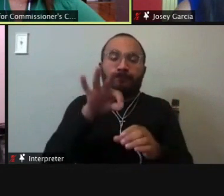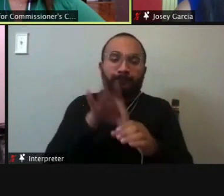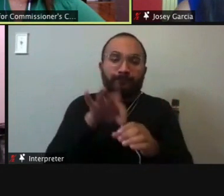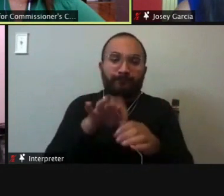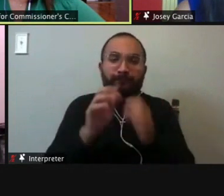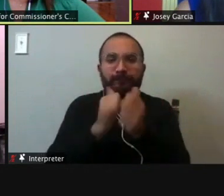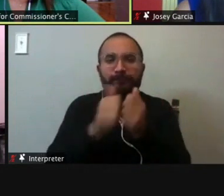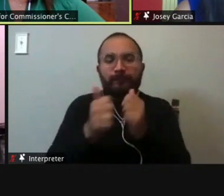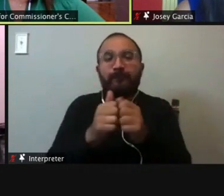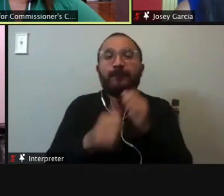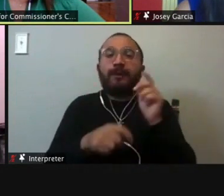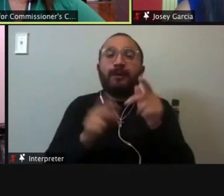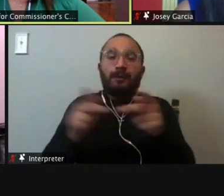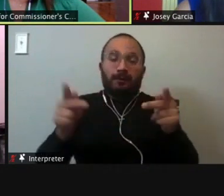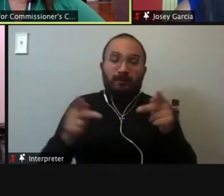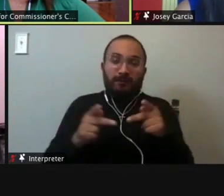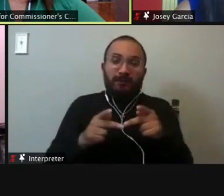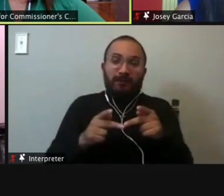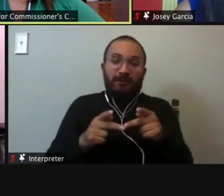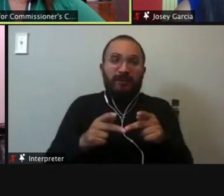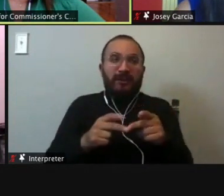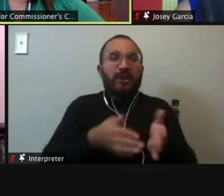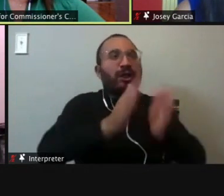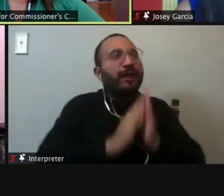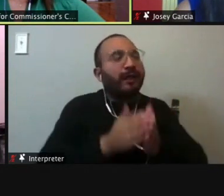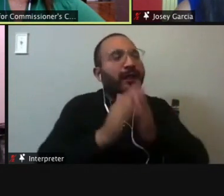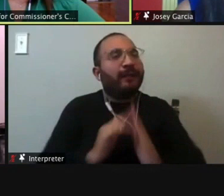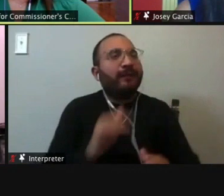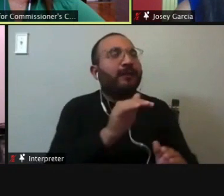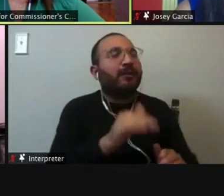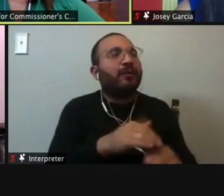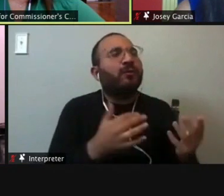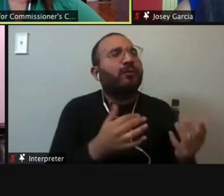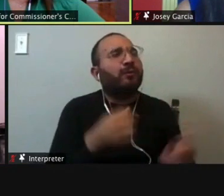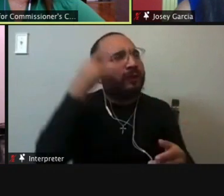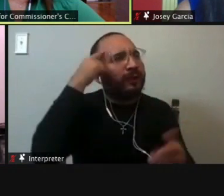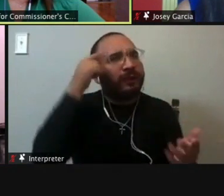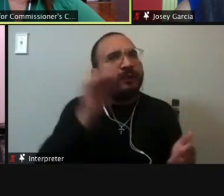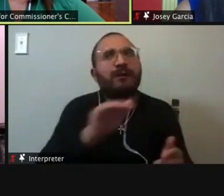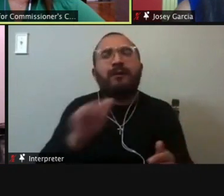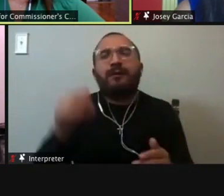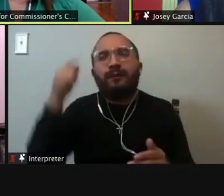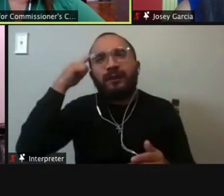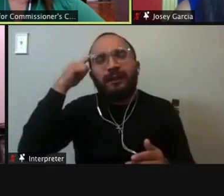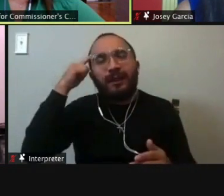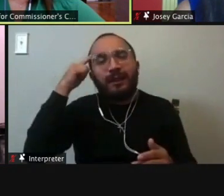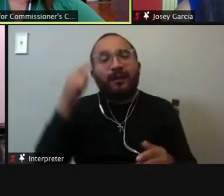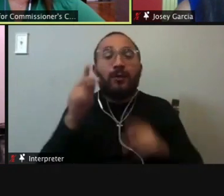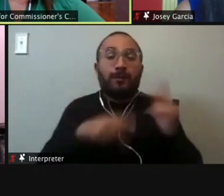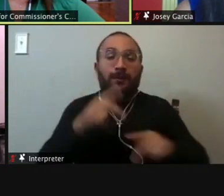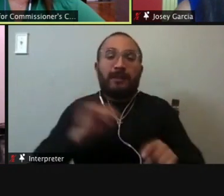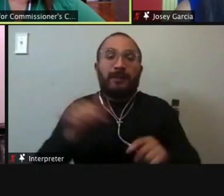in the community asking for your input. It's important that our elected officials are talking to people like you for